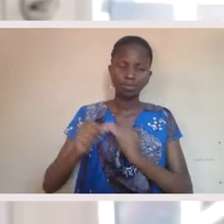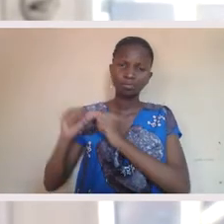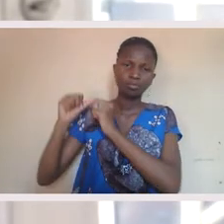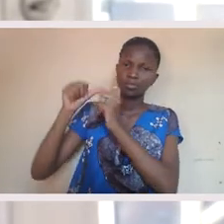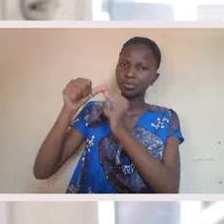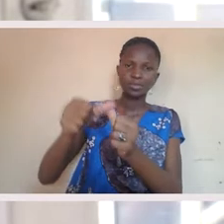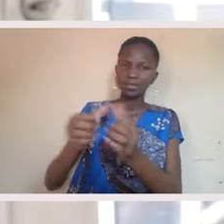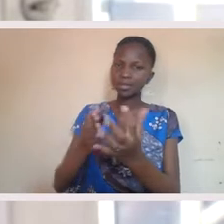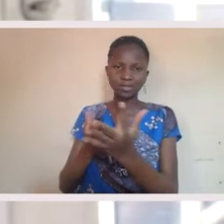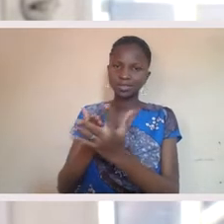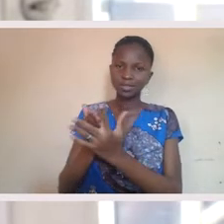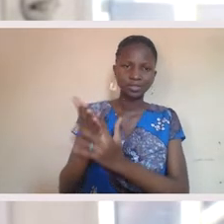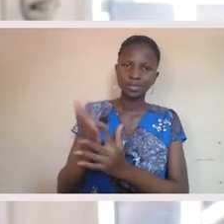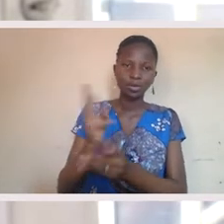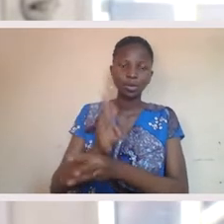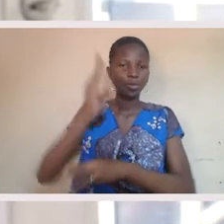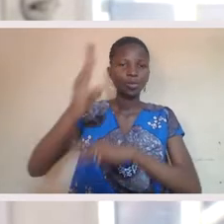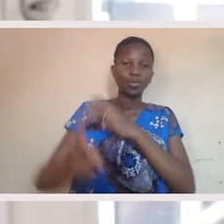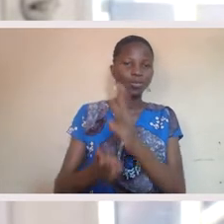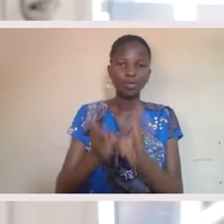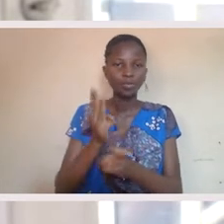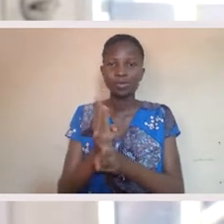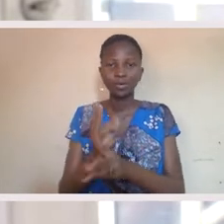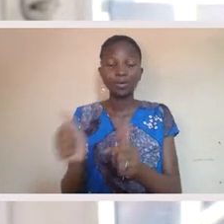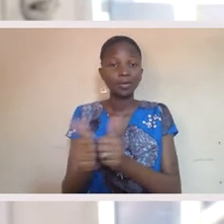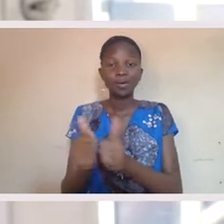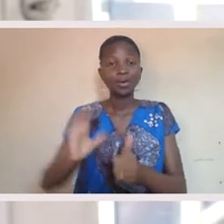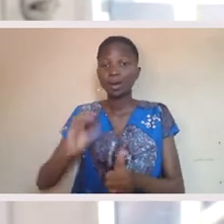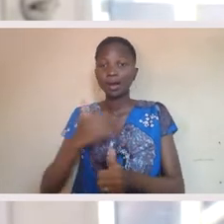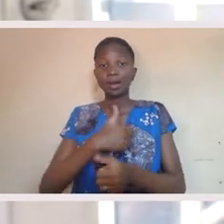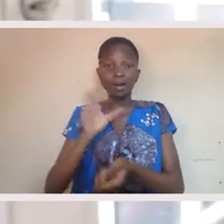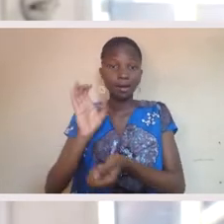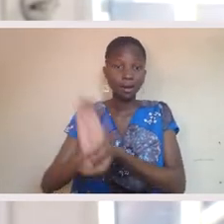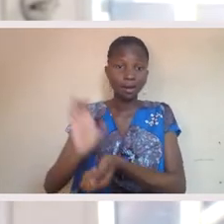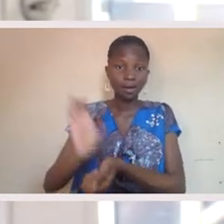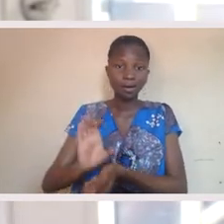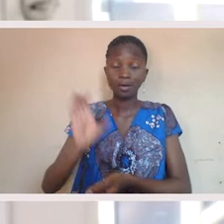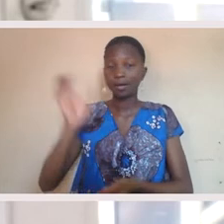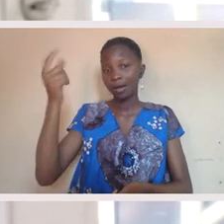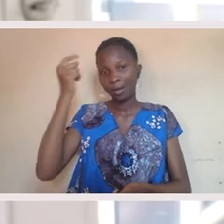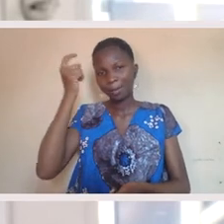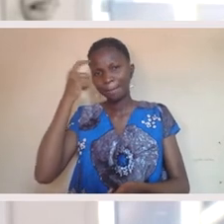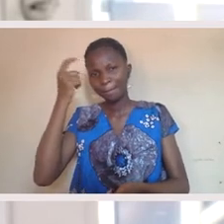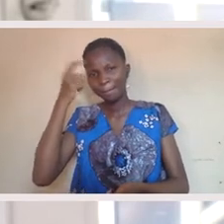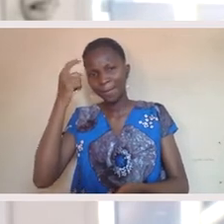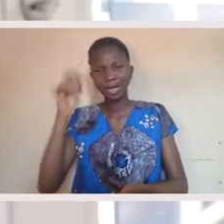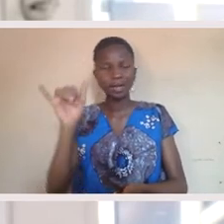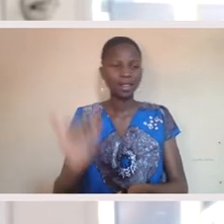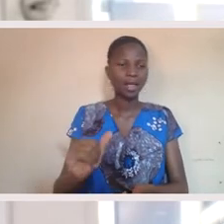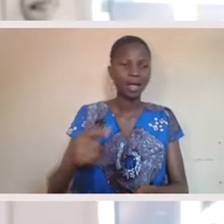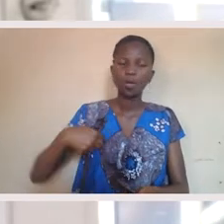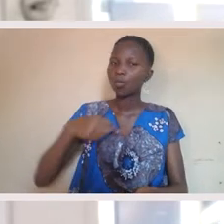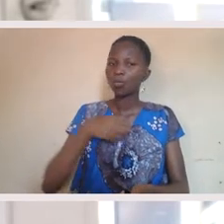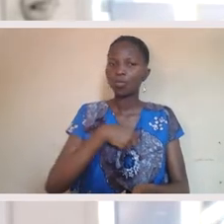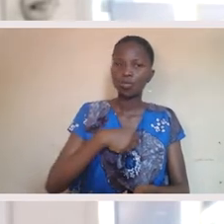And yet we move through the world with our beautifully still colonized mind, believing somehow that we are